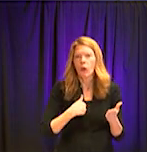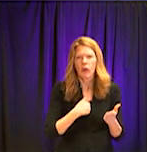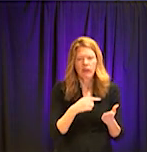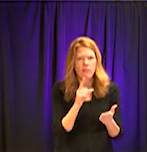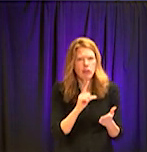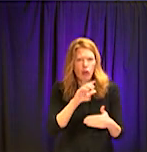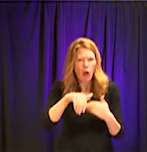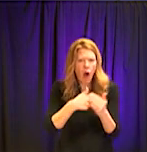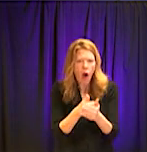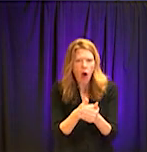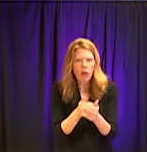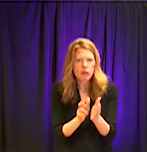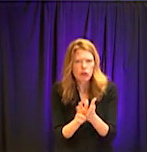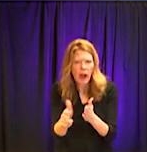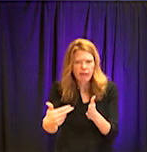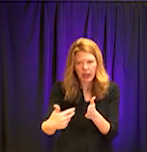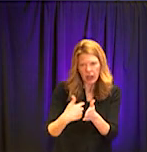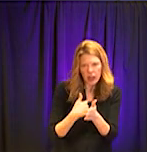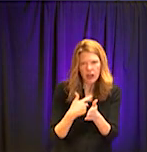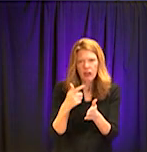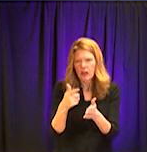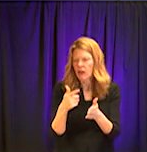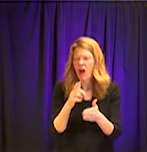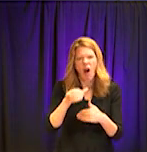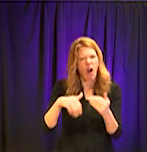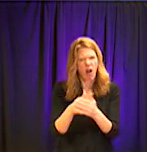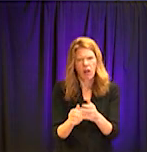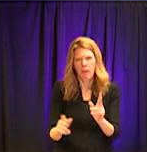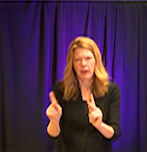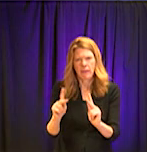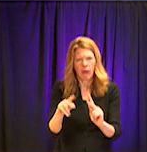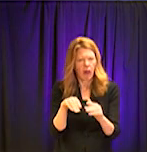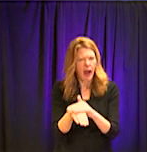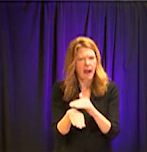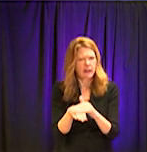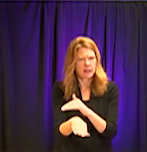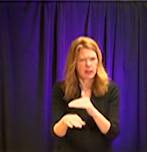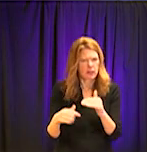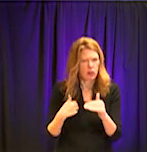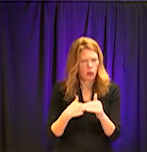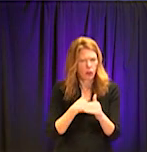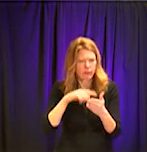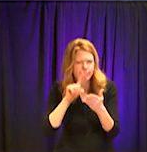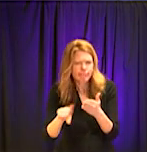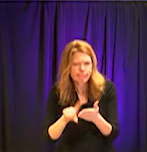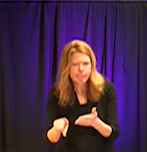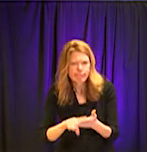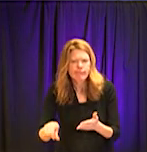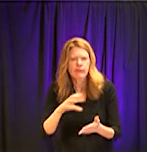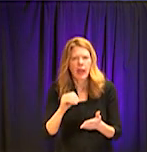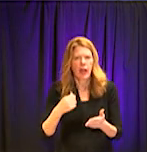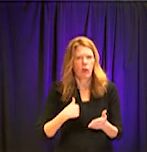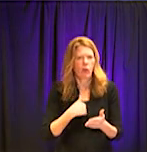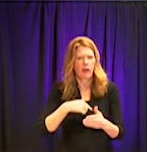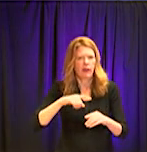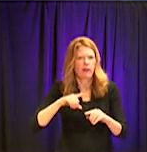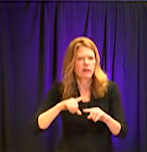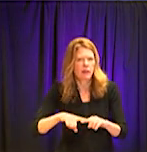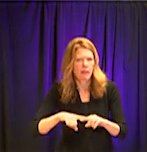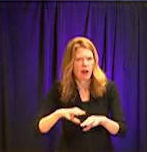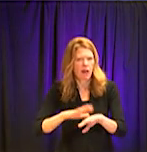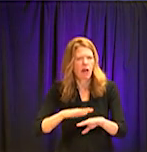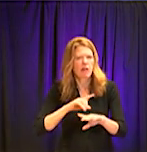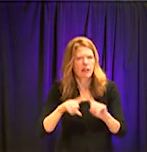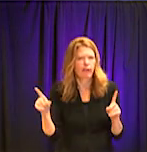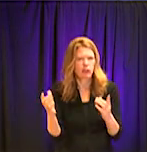our facility. We've already restricted all public access, but we're still dependent on certain services and service lines. You know,